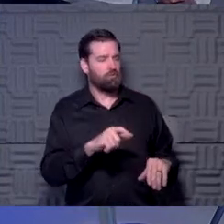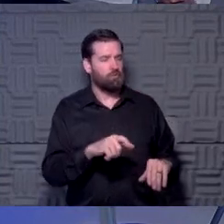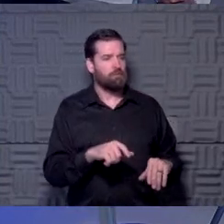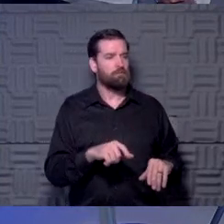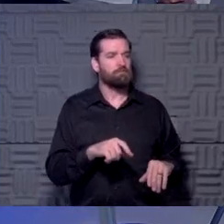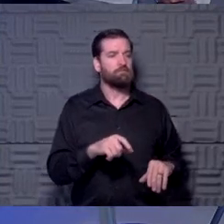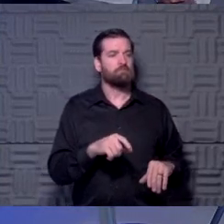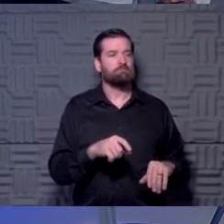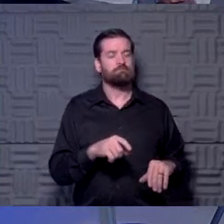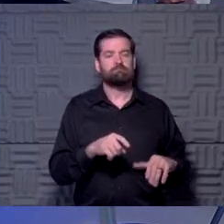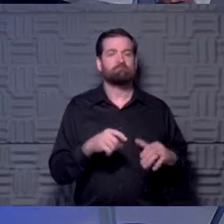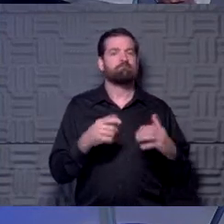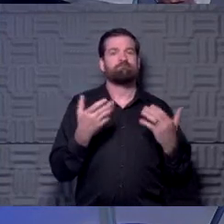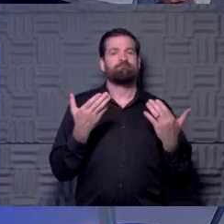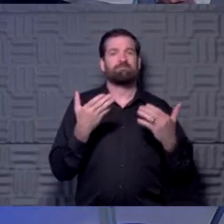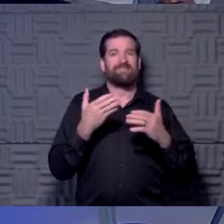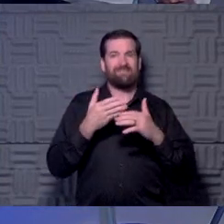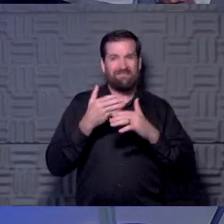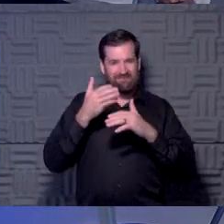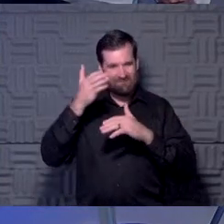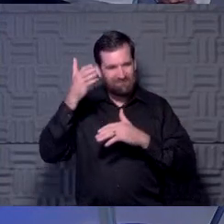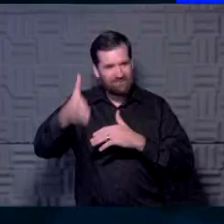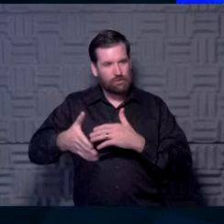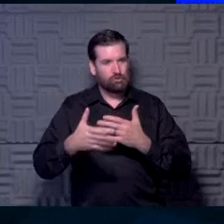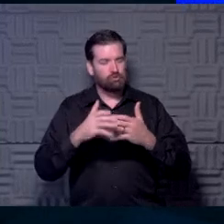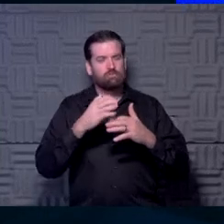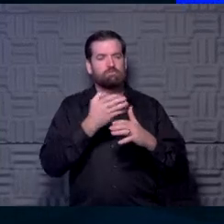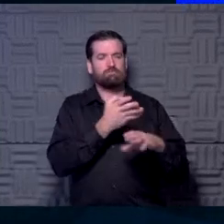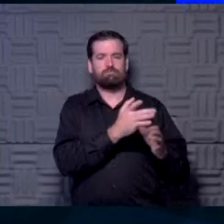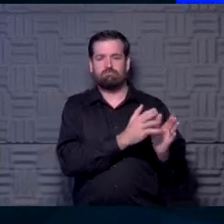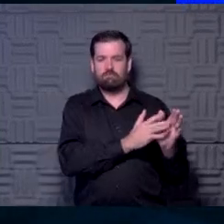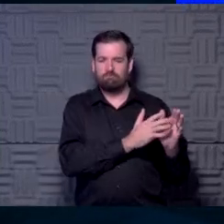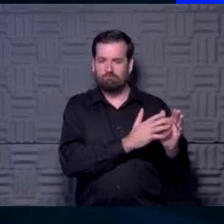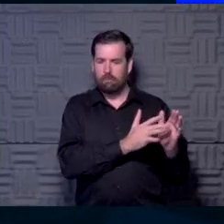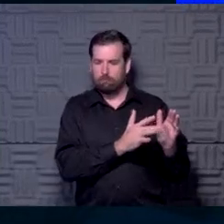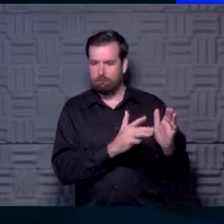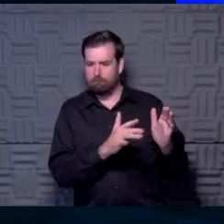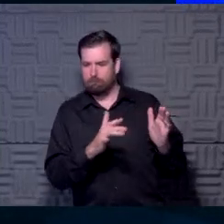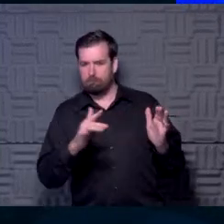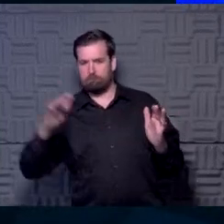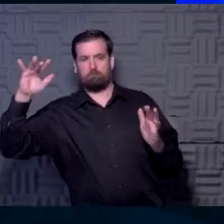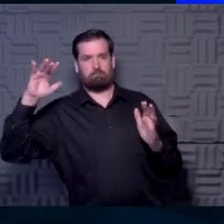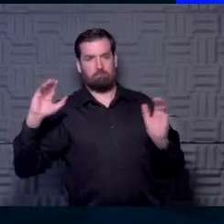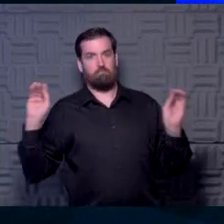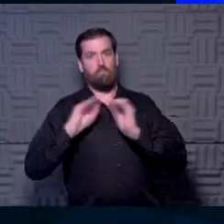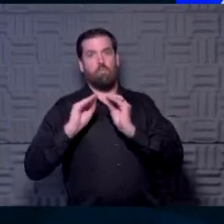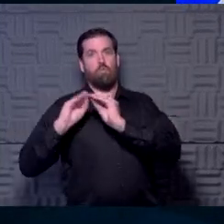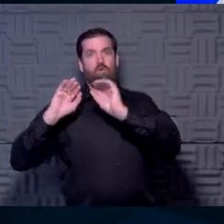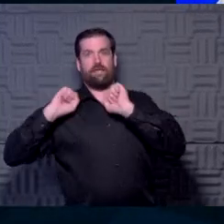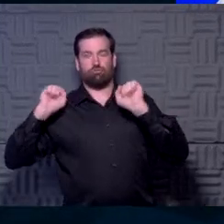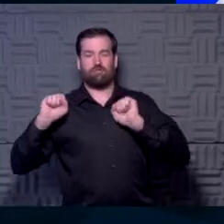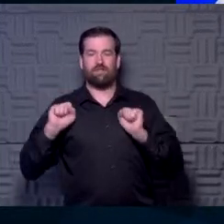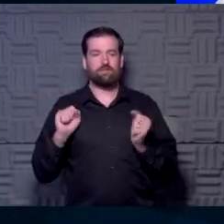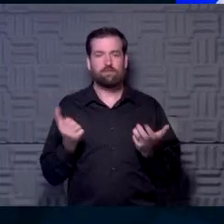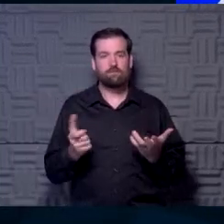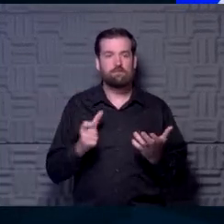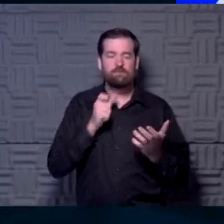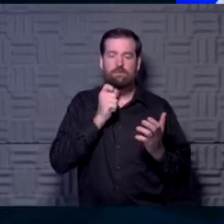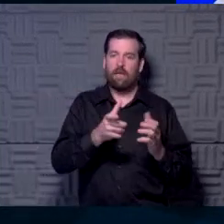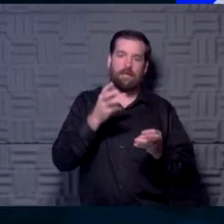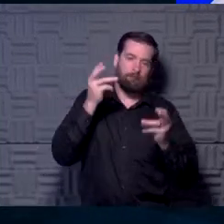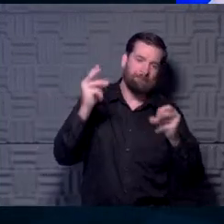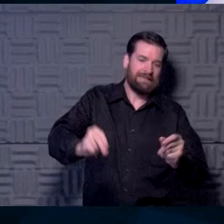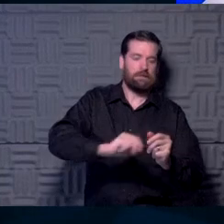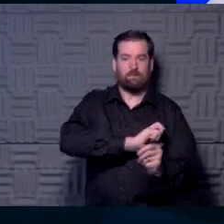graded exercise in post concussion. Is there any room for graded exercise return in this, do you think? And I know we're speculating entirely. So